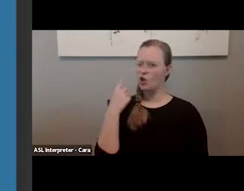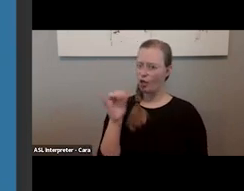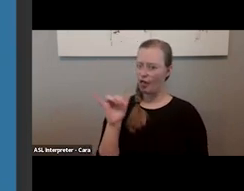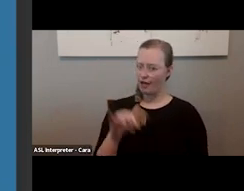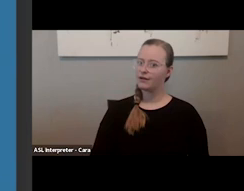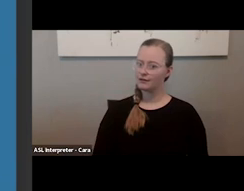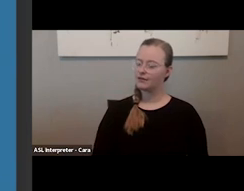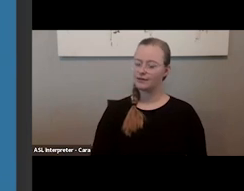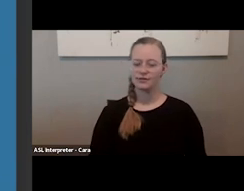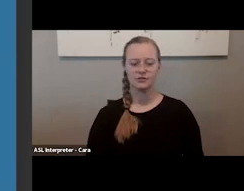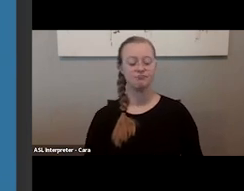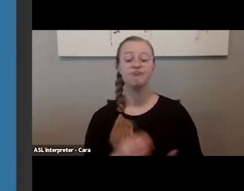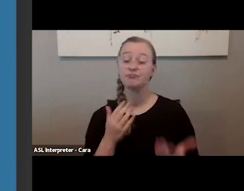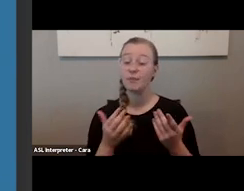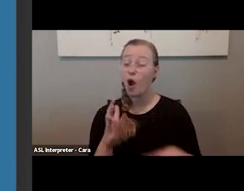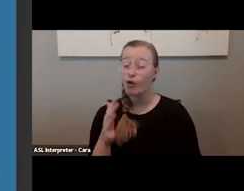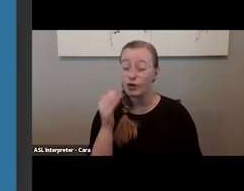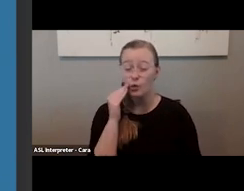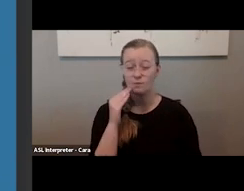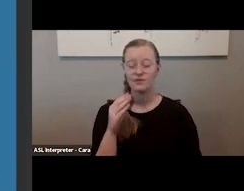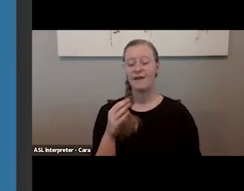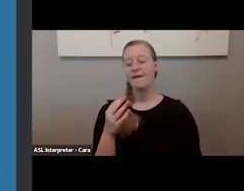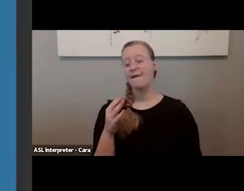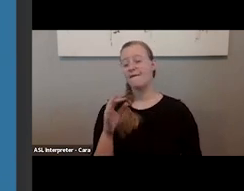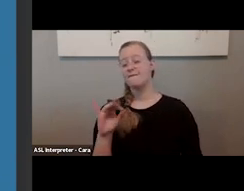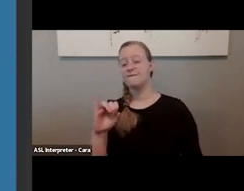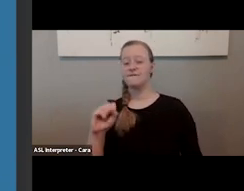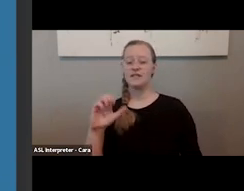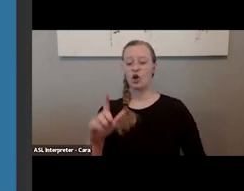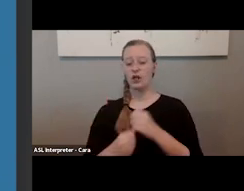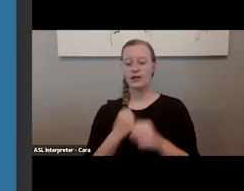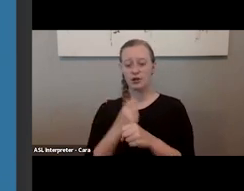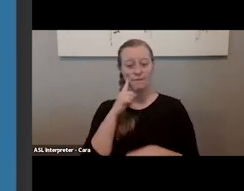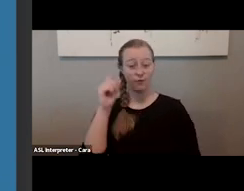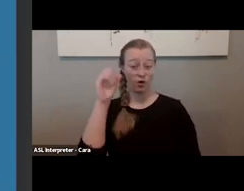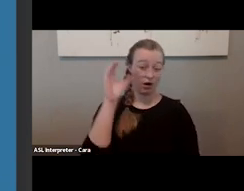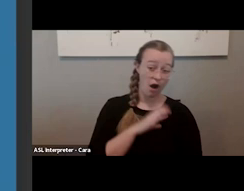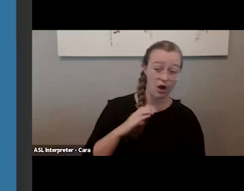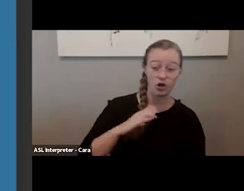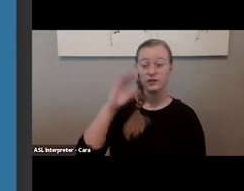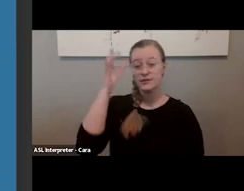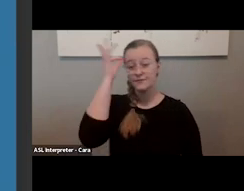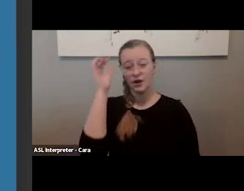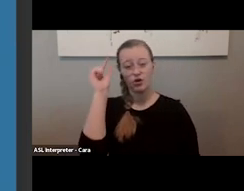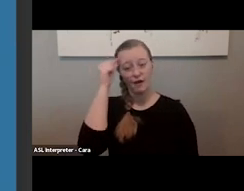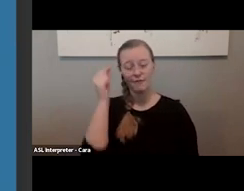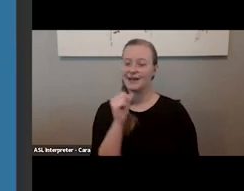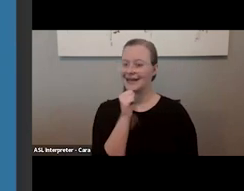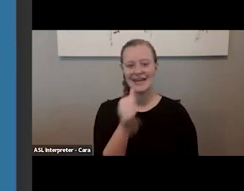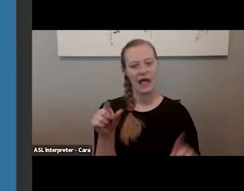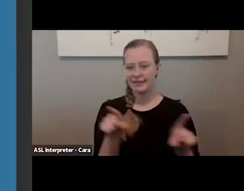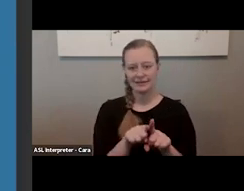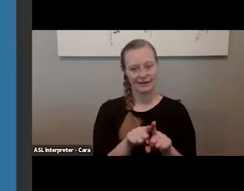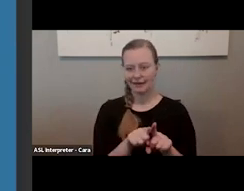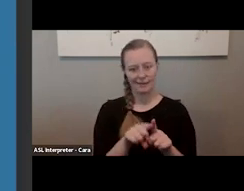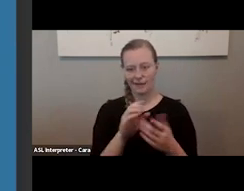So as you might know, fiscal years for Congress and the federal government are not the same thing as a calendar year. The